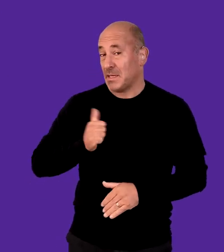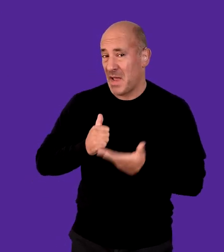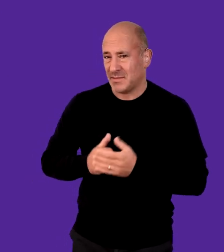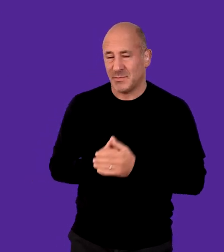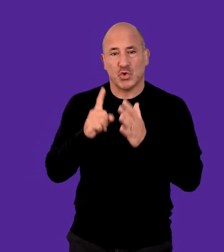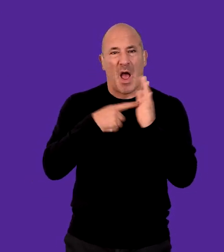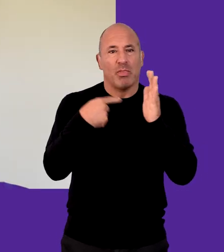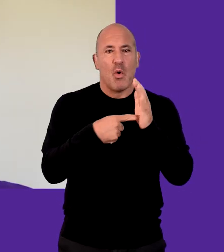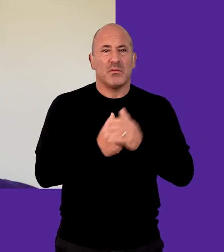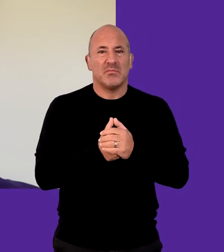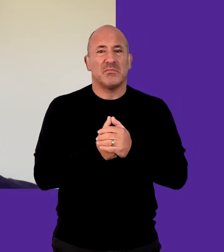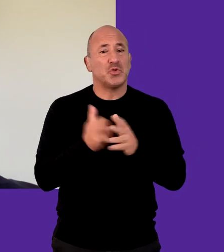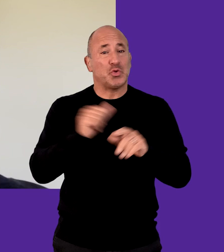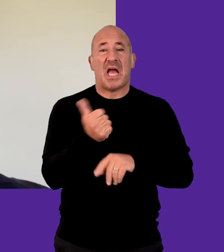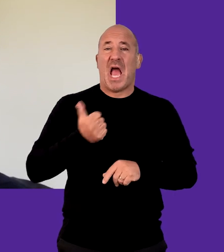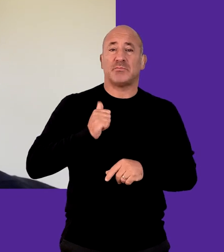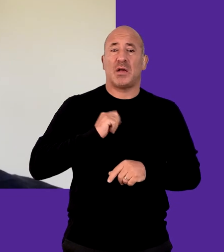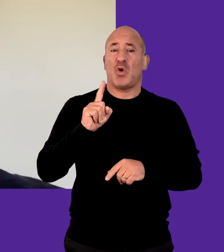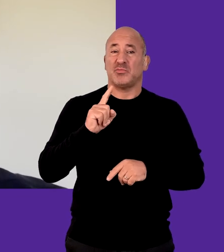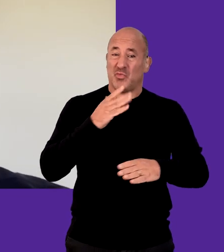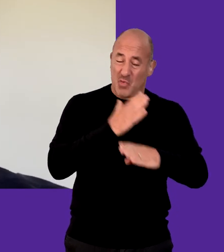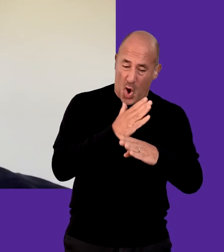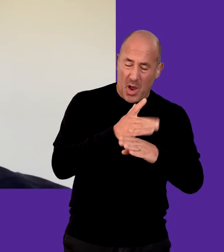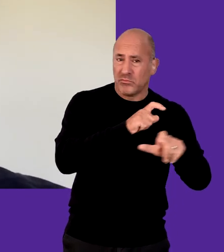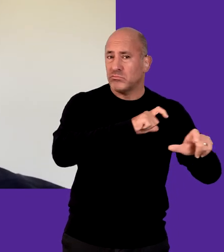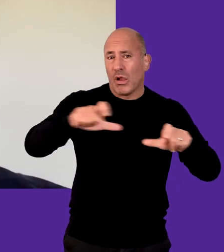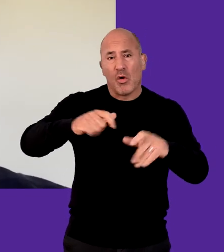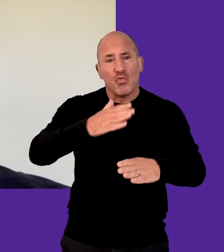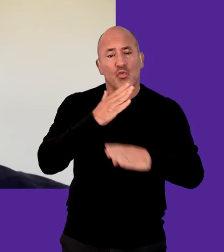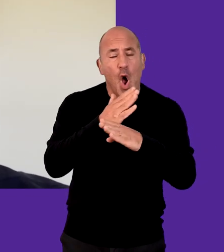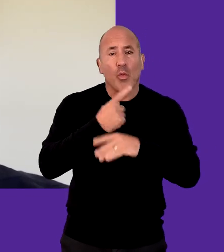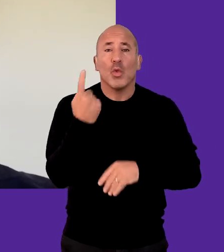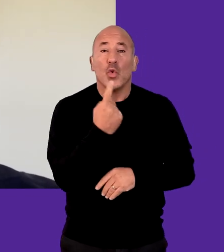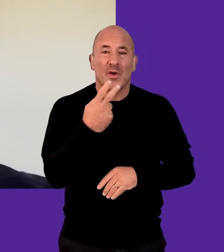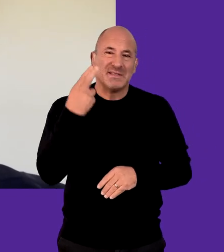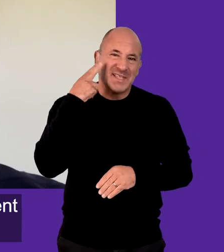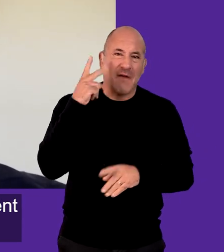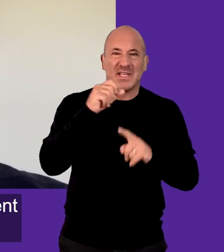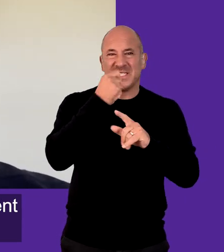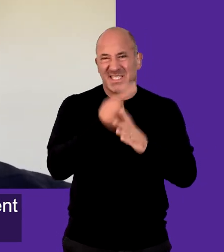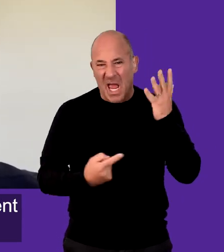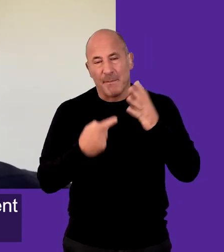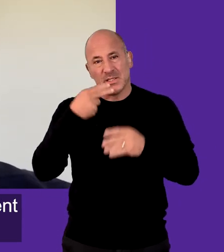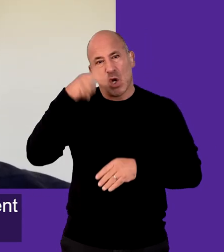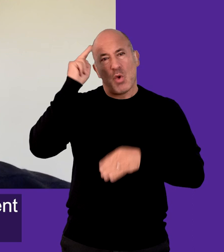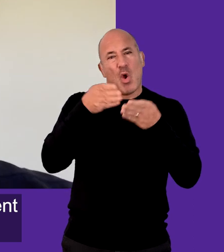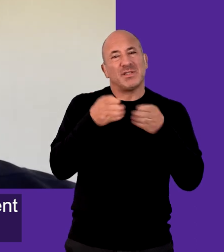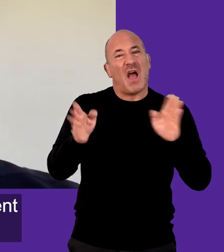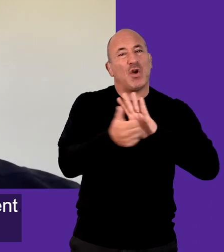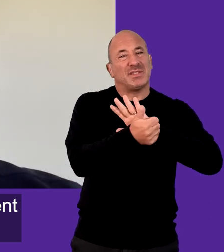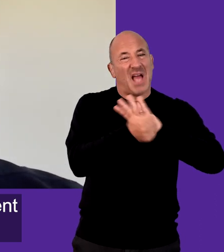Anticipate Jack Thorne You should fully expect to work and continue to work with deaf,